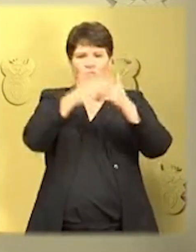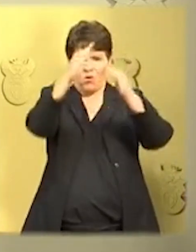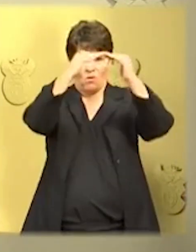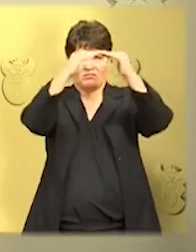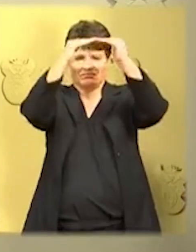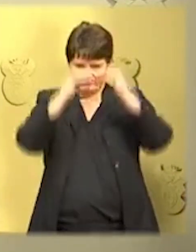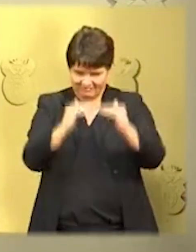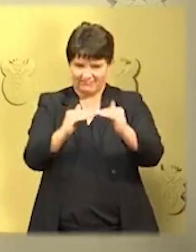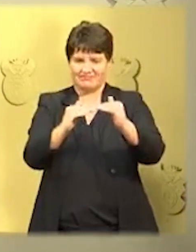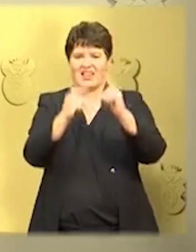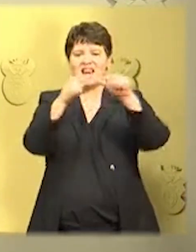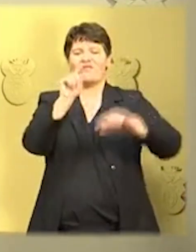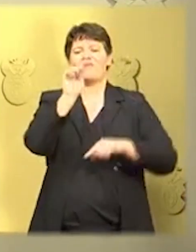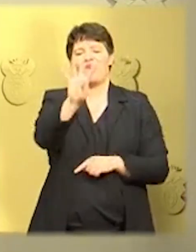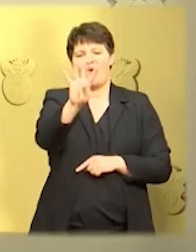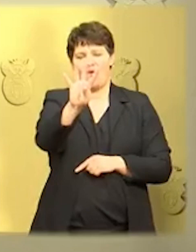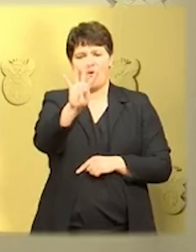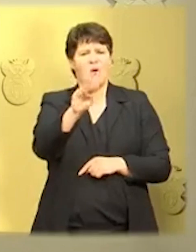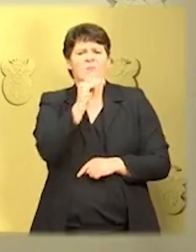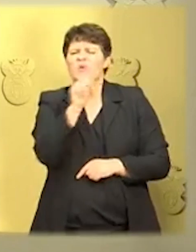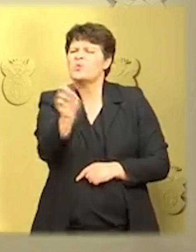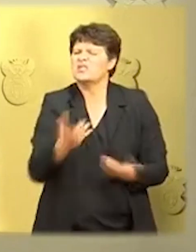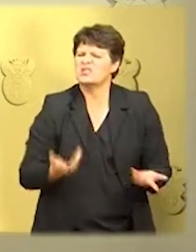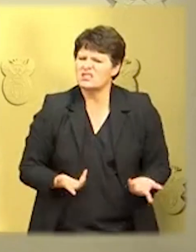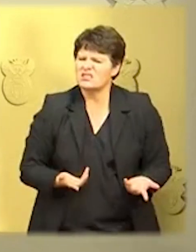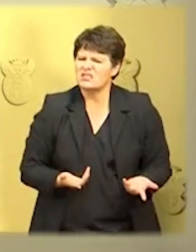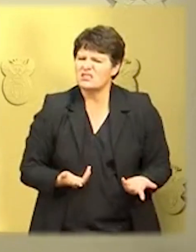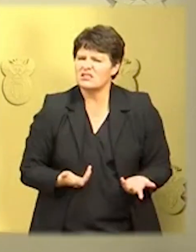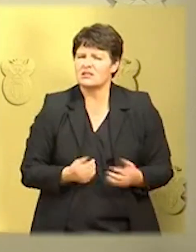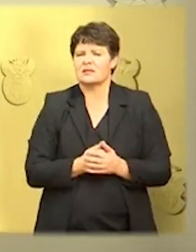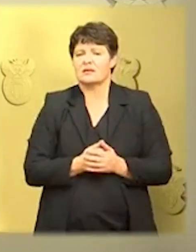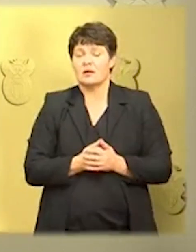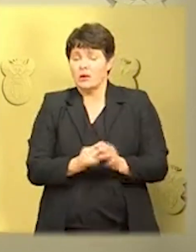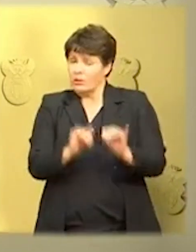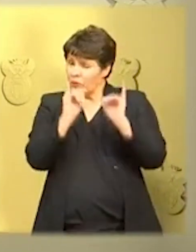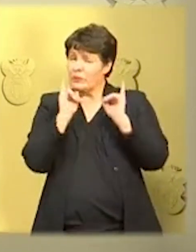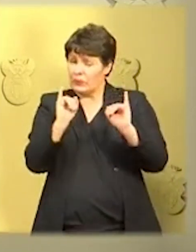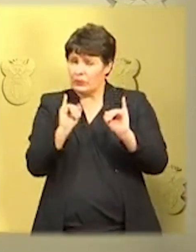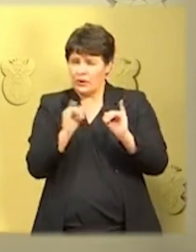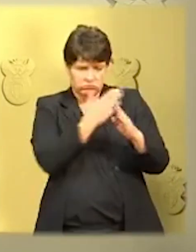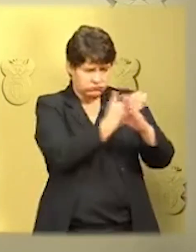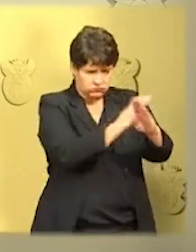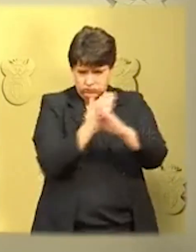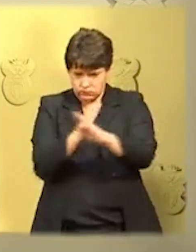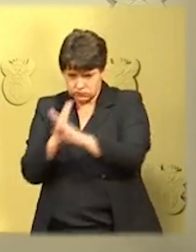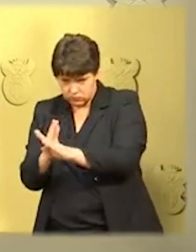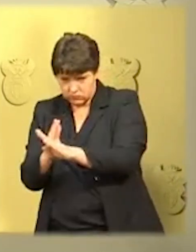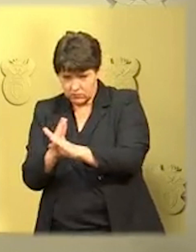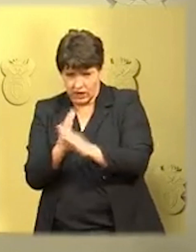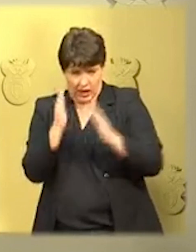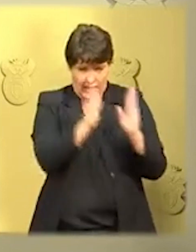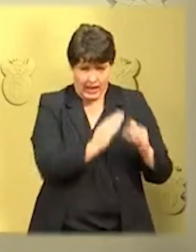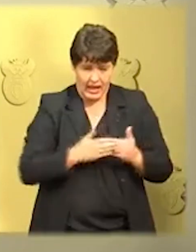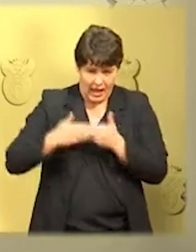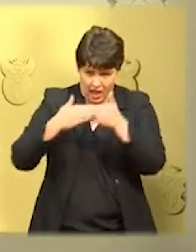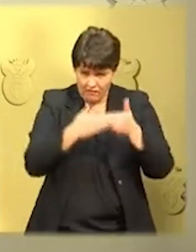activity will be allowed to resume subject to extreme precautions to limit community